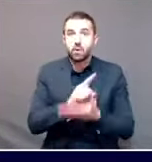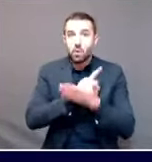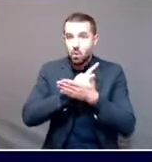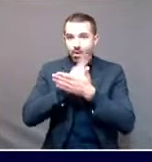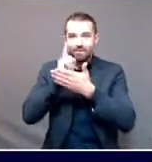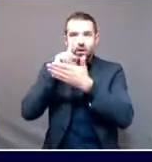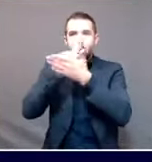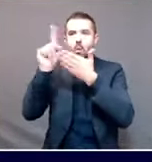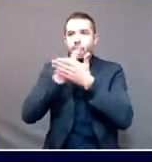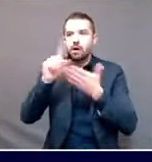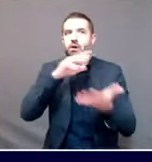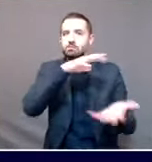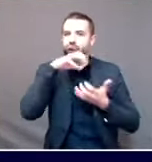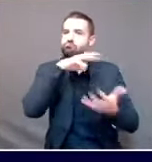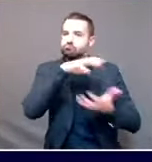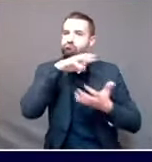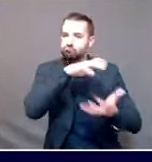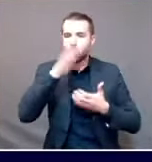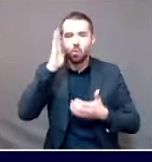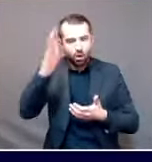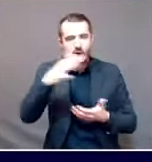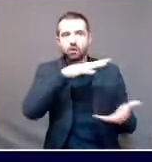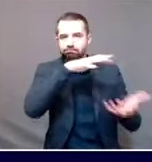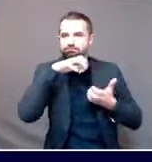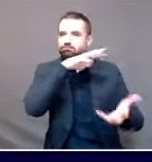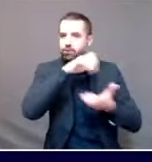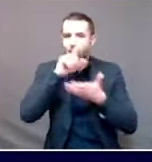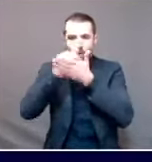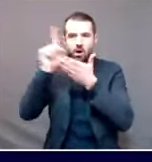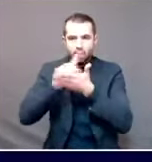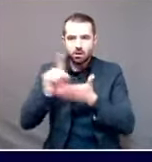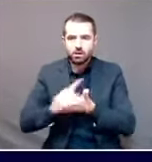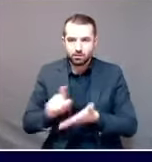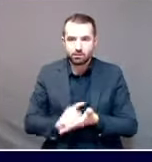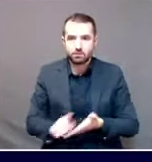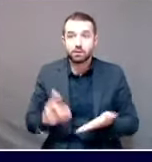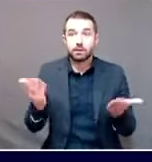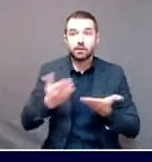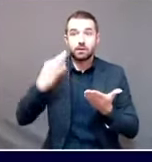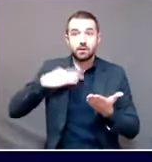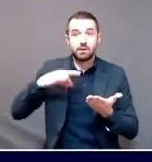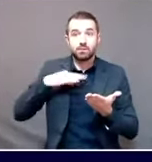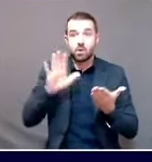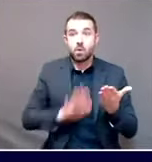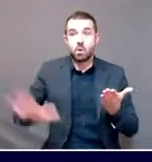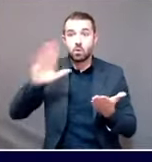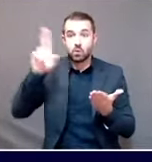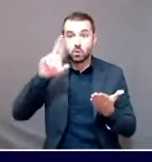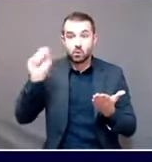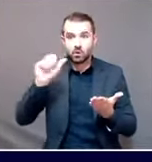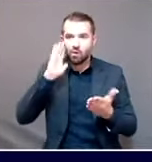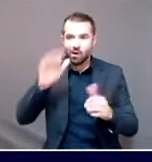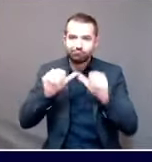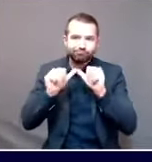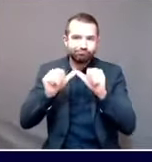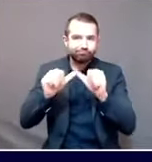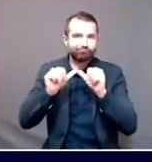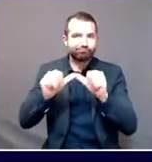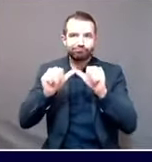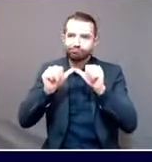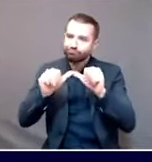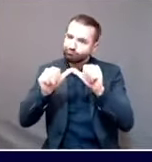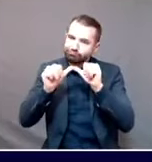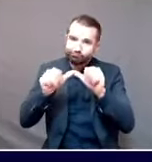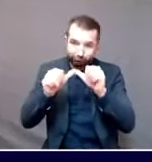vaccination efforts in Maine and across the country will again continue for weeks, if not months. And as we go through that